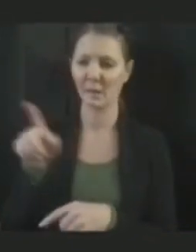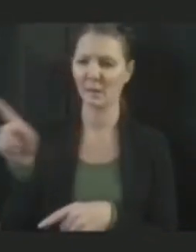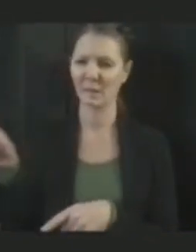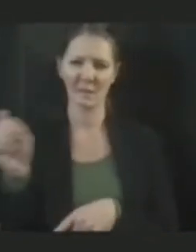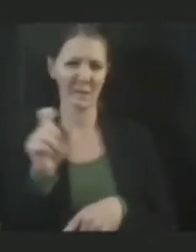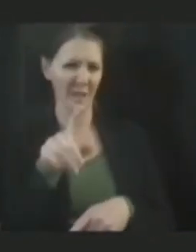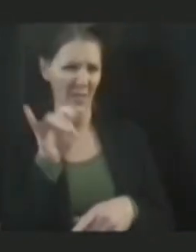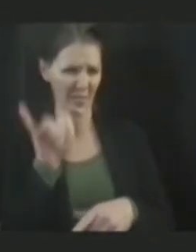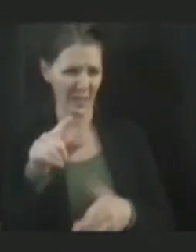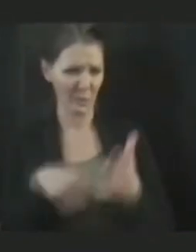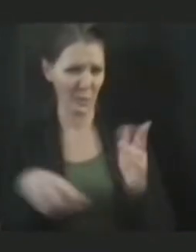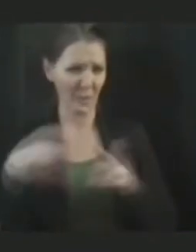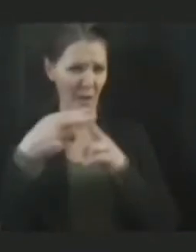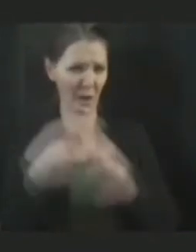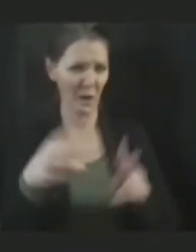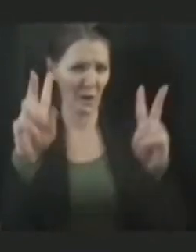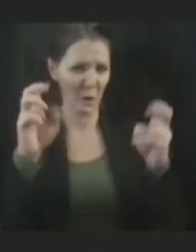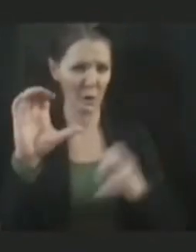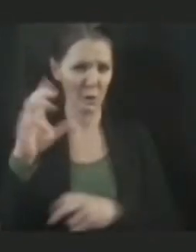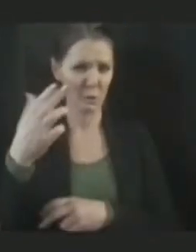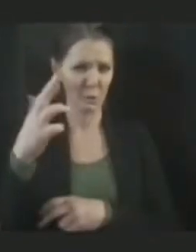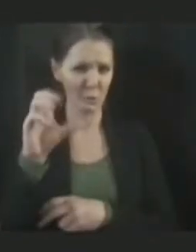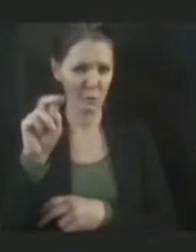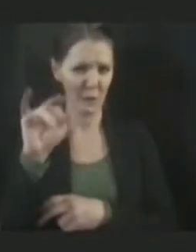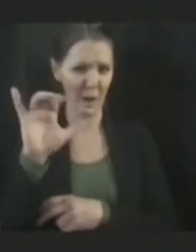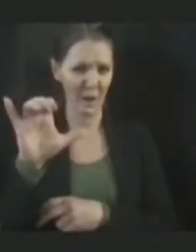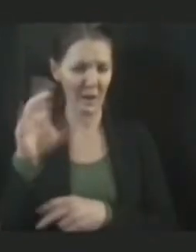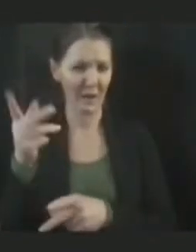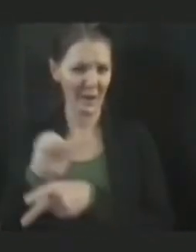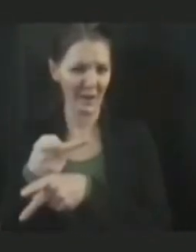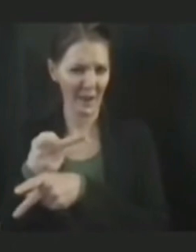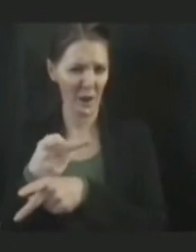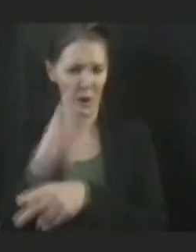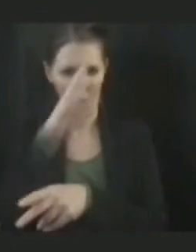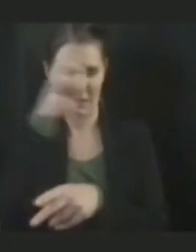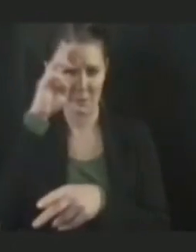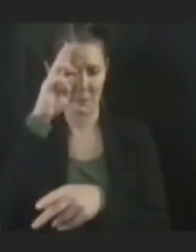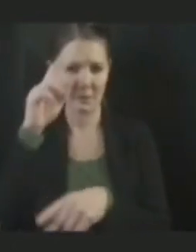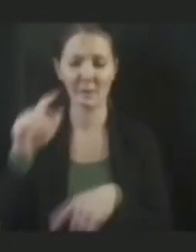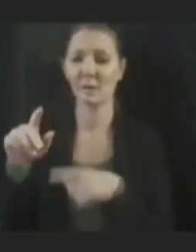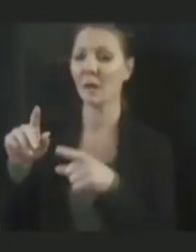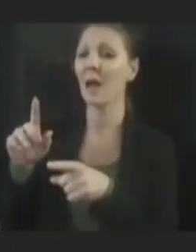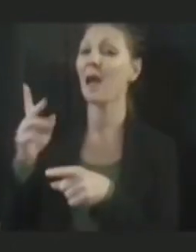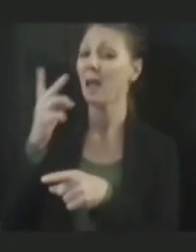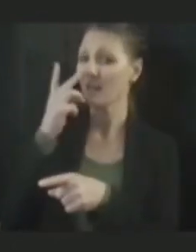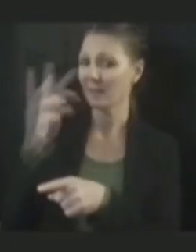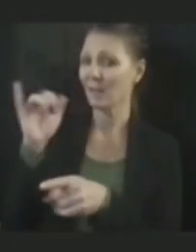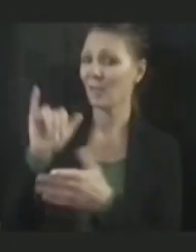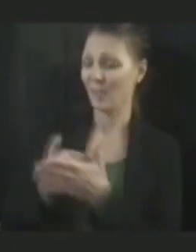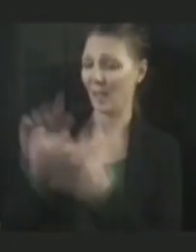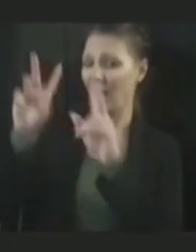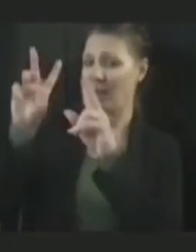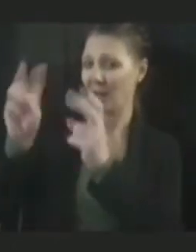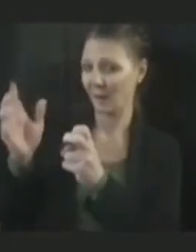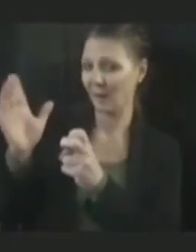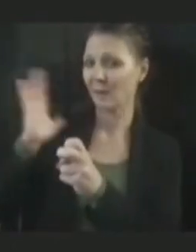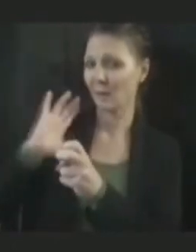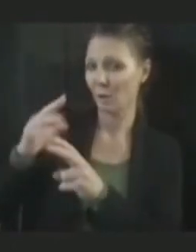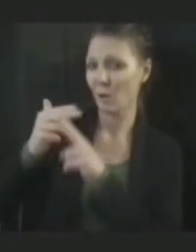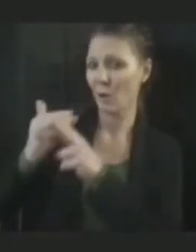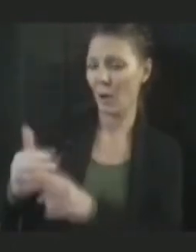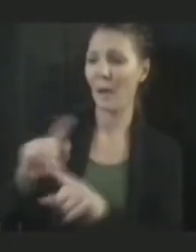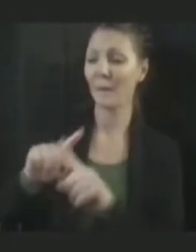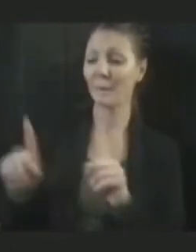I believe that's, I've seen that referred that way. know, we in the first executive order, refer to them as a state hospital employees.